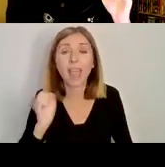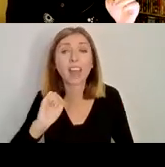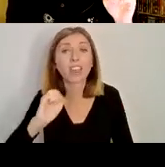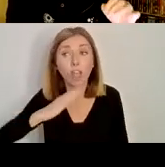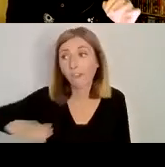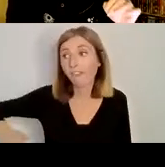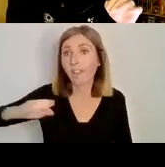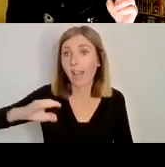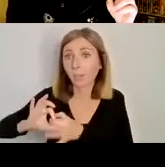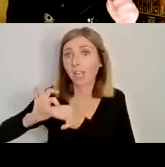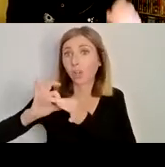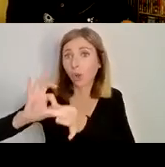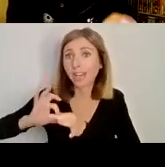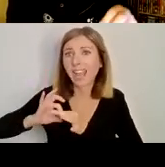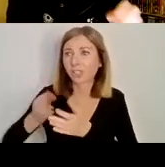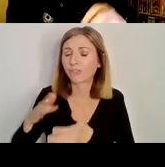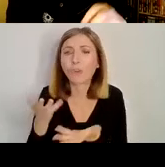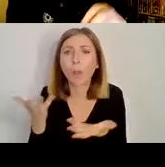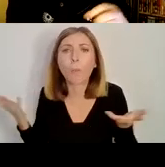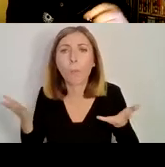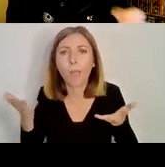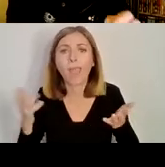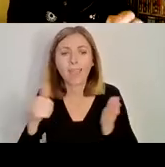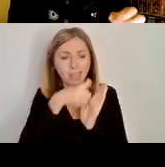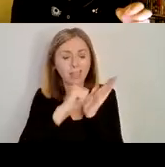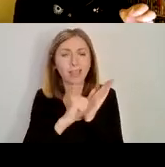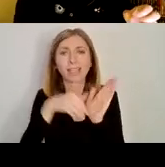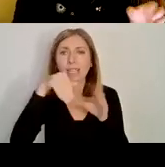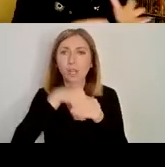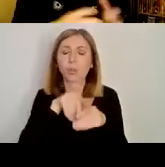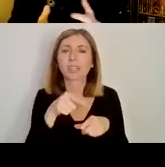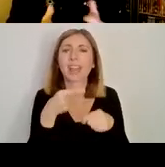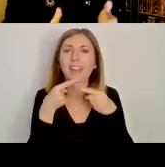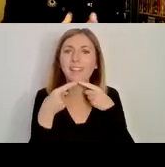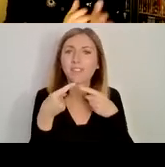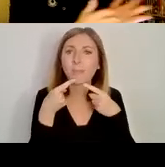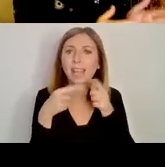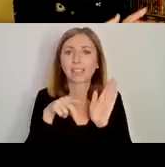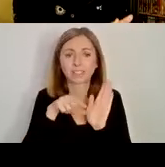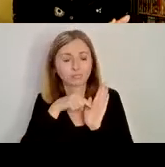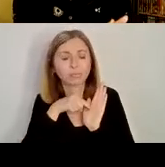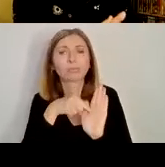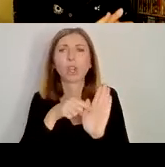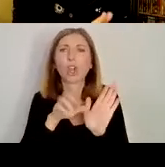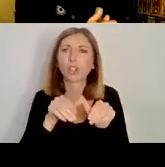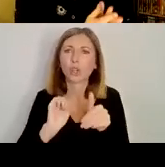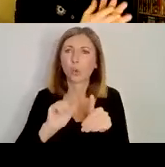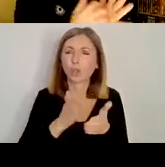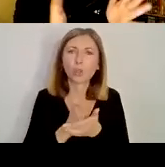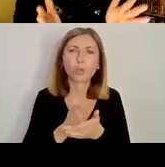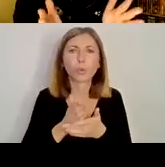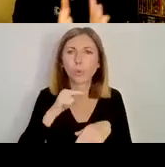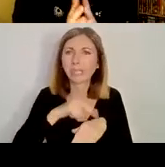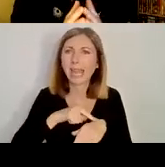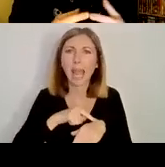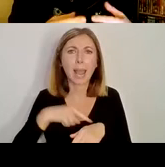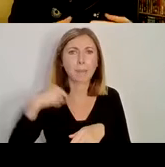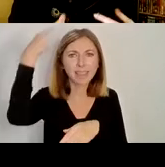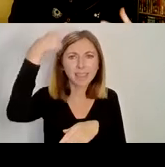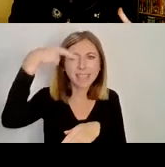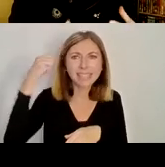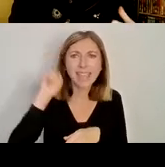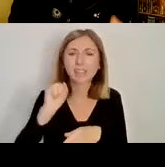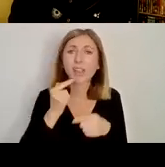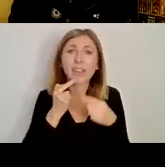for looking at how saints' cults change over time. Because it's a bit like what I said about the politics. The cult of a saint